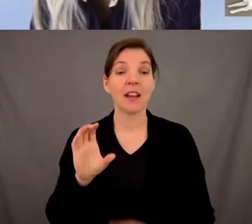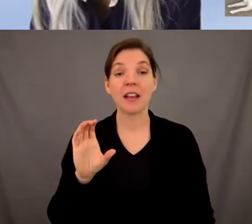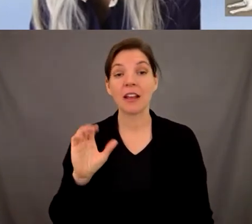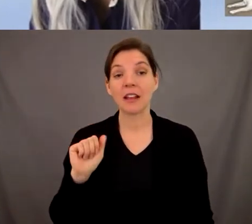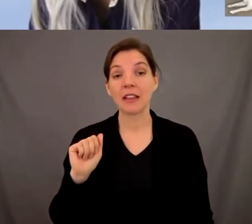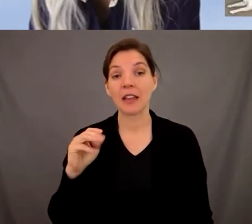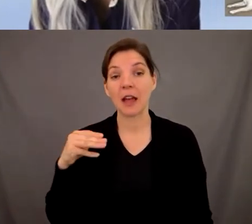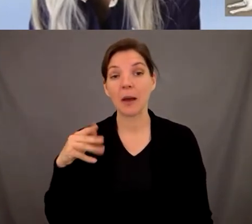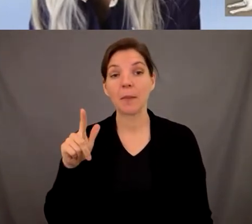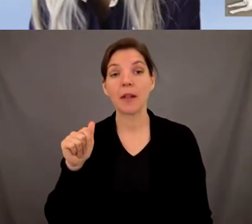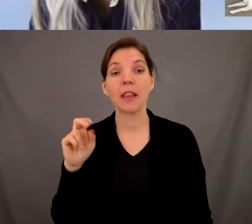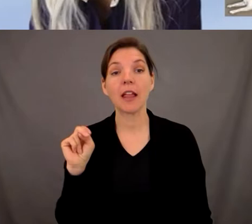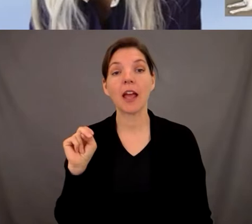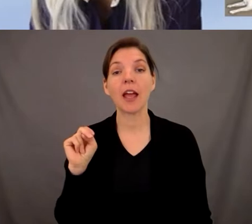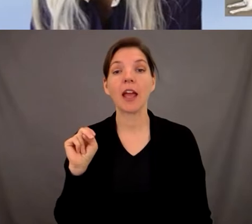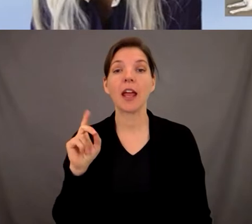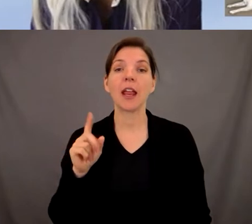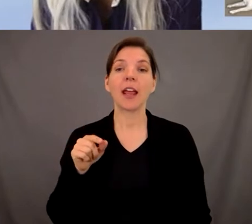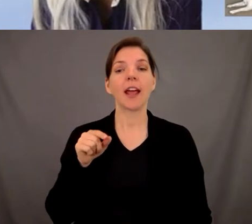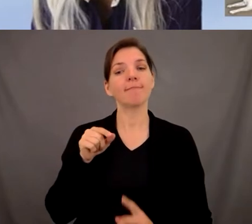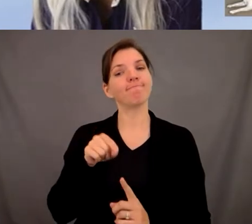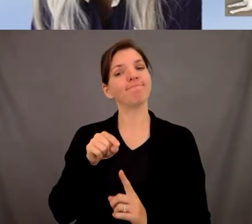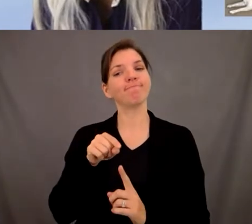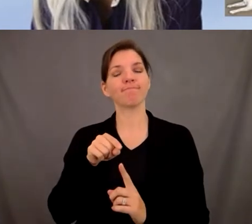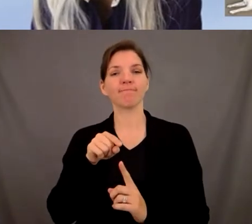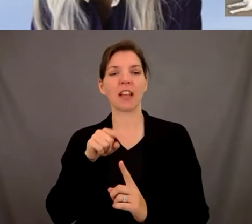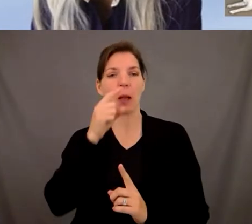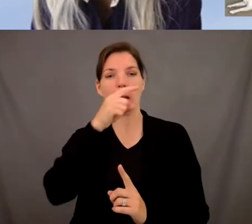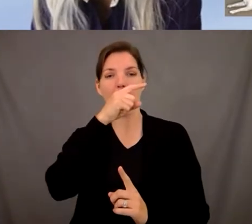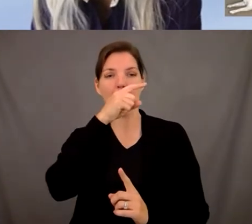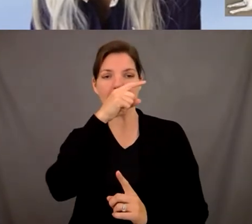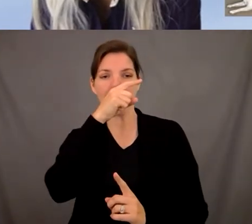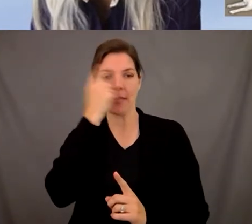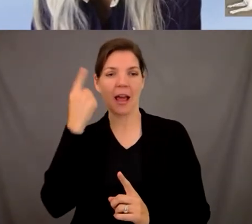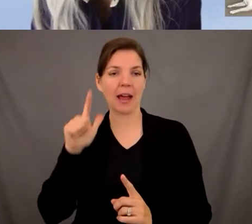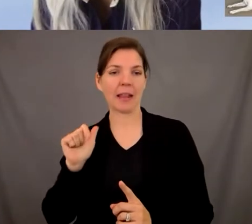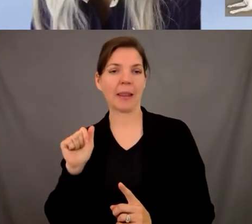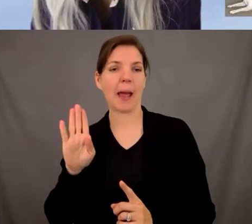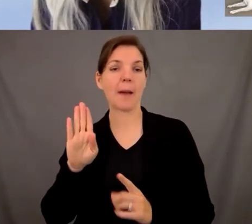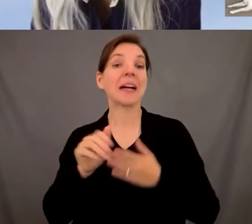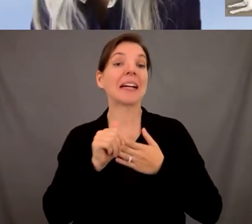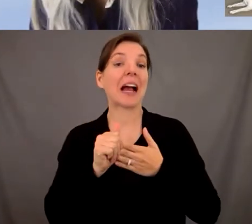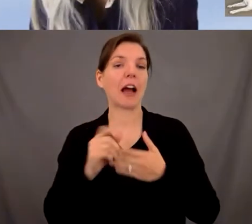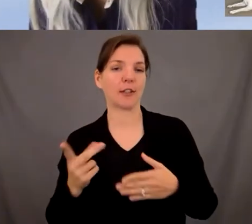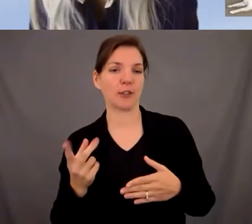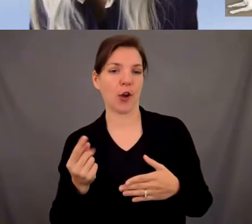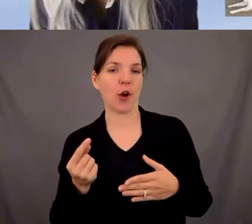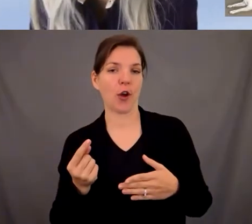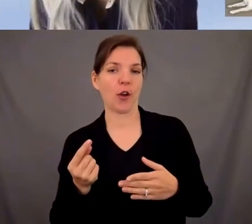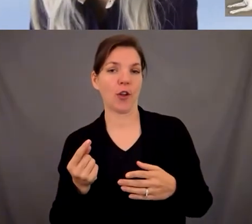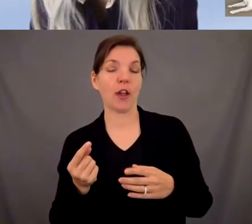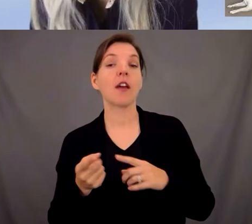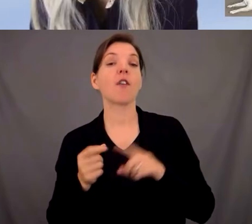a he's a he's a very mass masculine kind of black lab of guide dogs so he's from guide dogs for the blind um he's from oregon